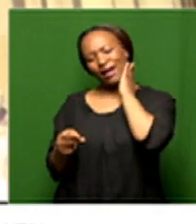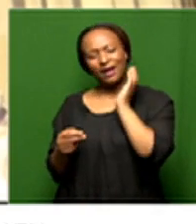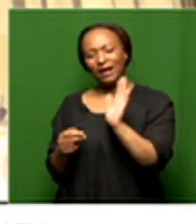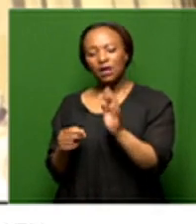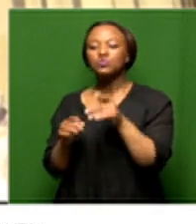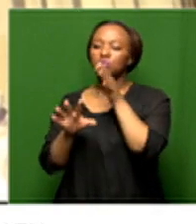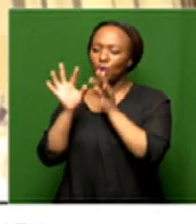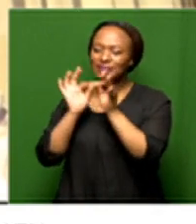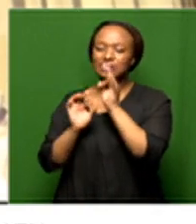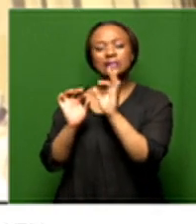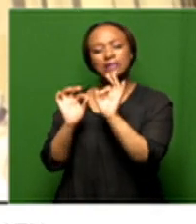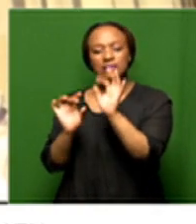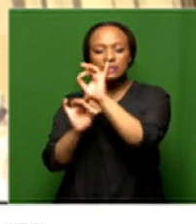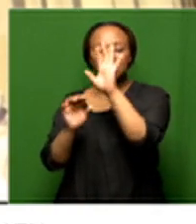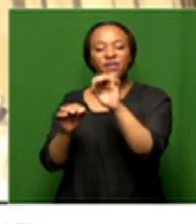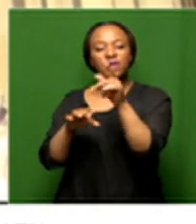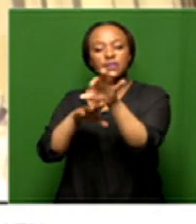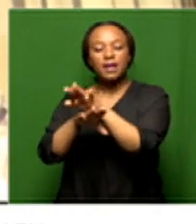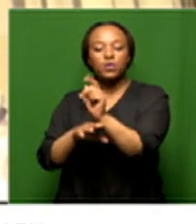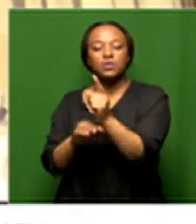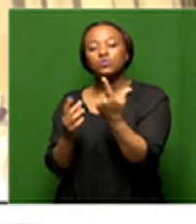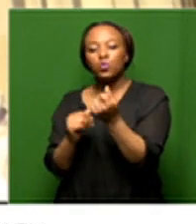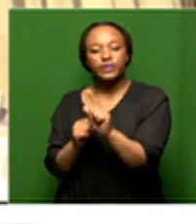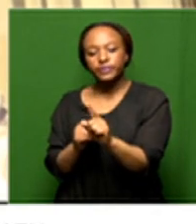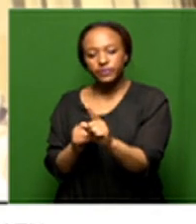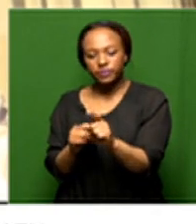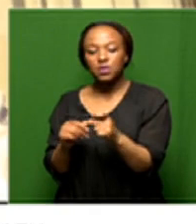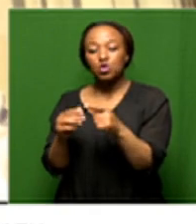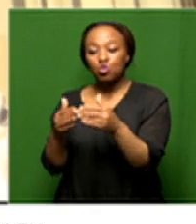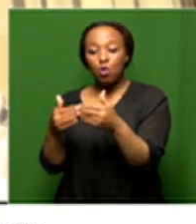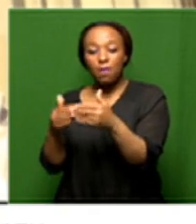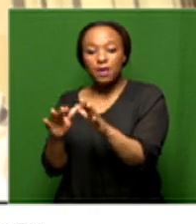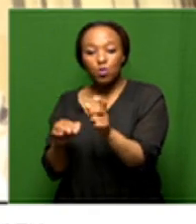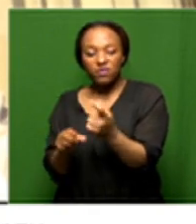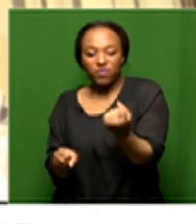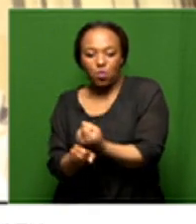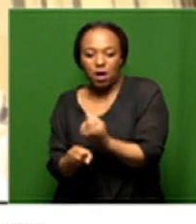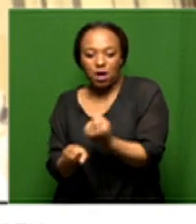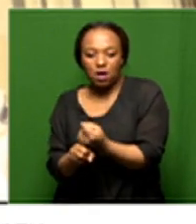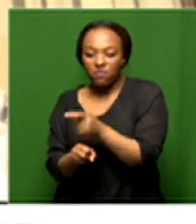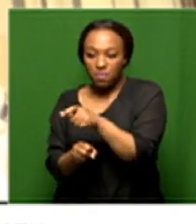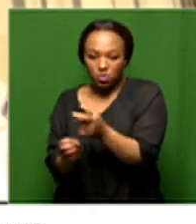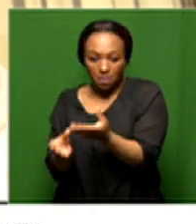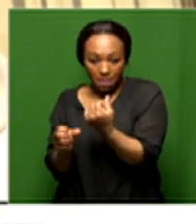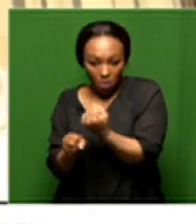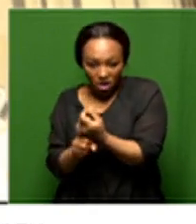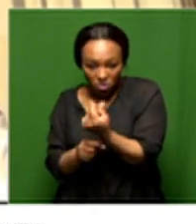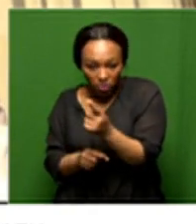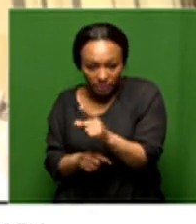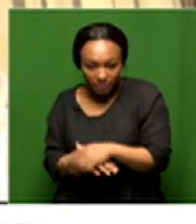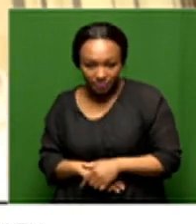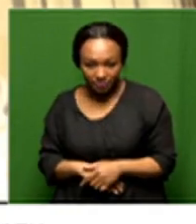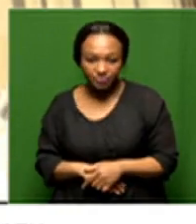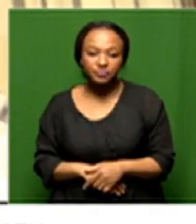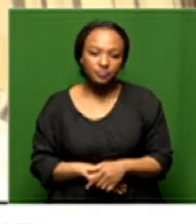exactly are you doing like our first plan what are you doing what are you going to open to make jobs for people you know it's a fair